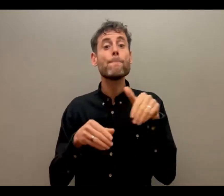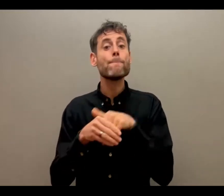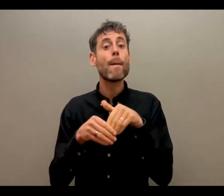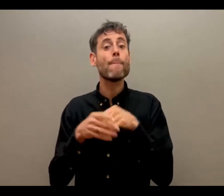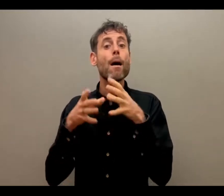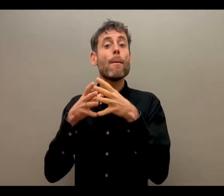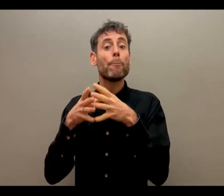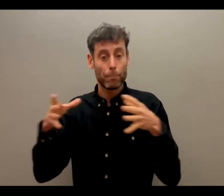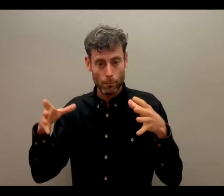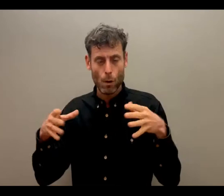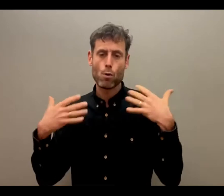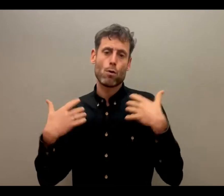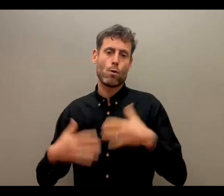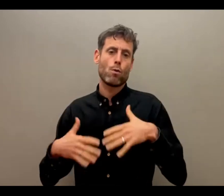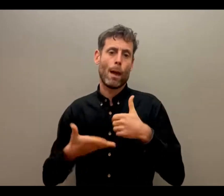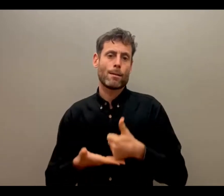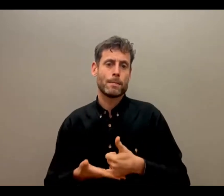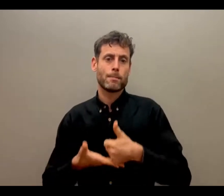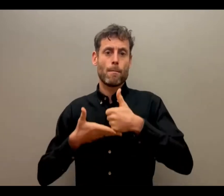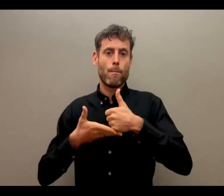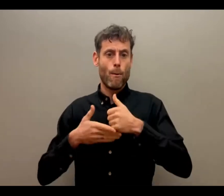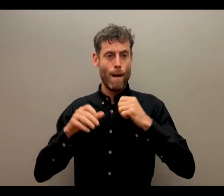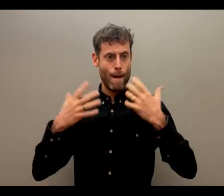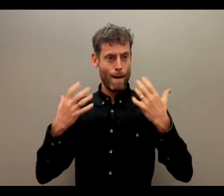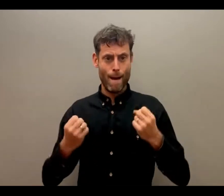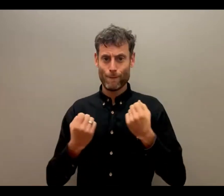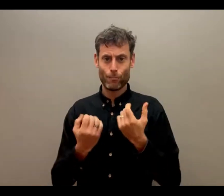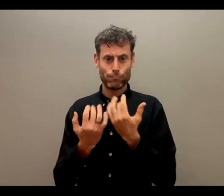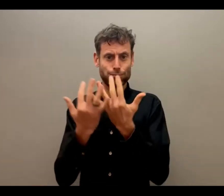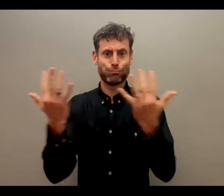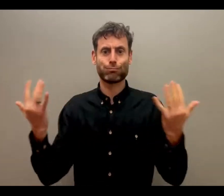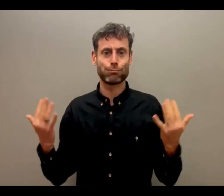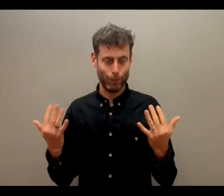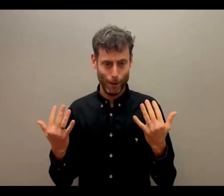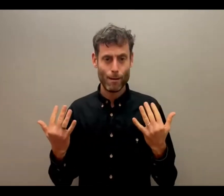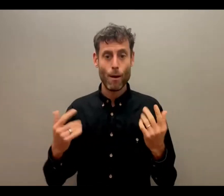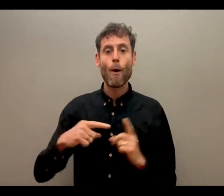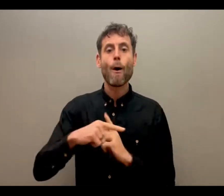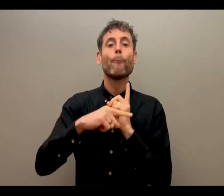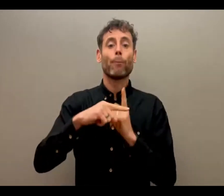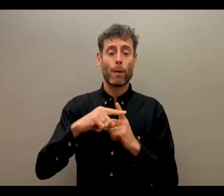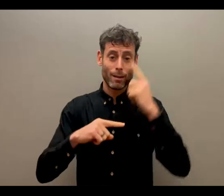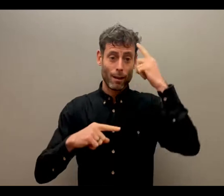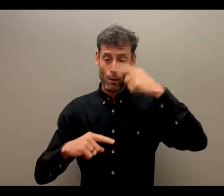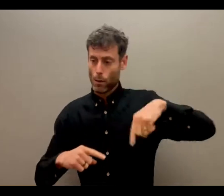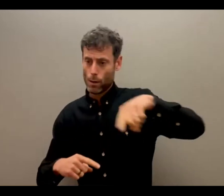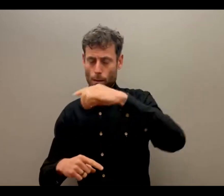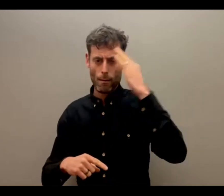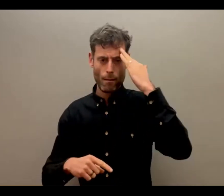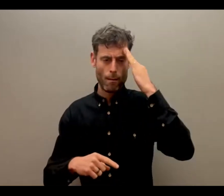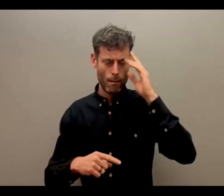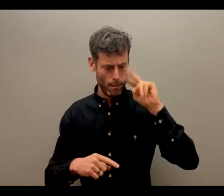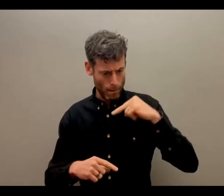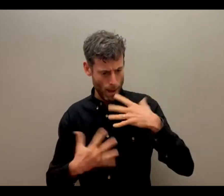spread of the support and the better access to quality assistance that the people in crisis have. And the better that they,